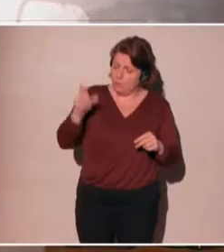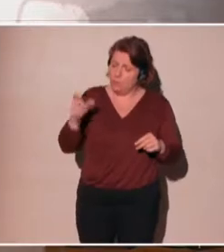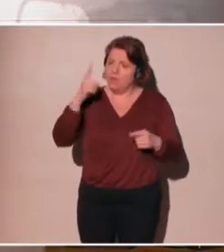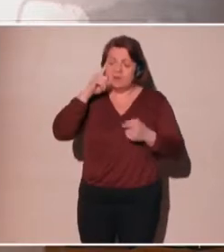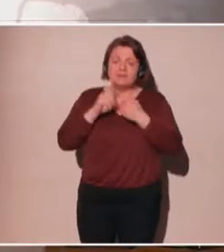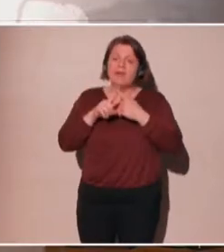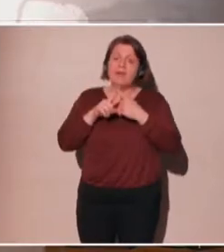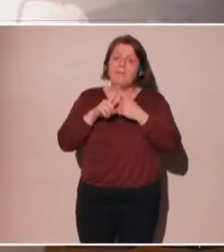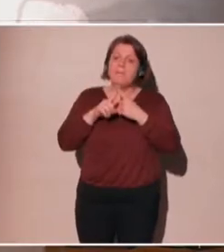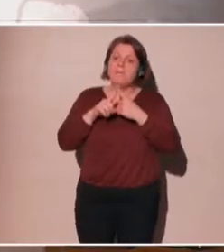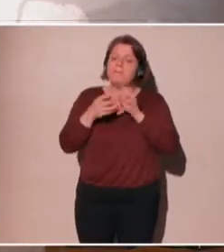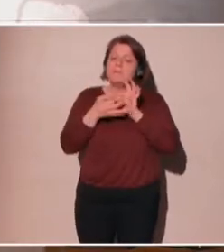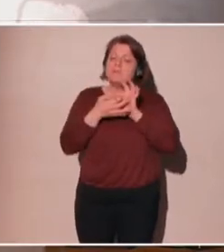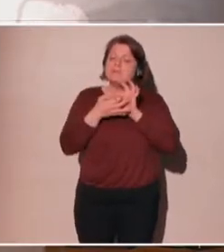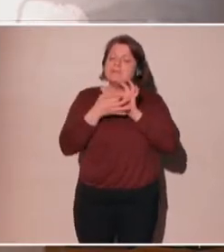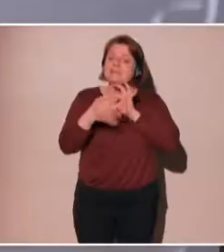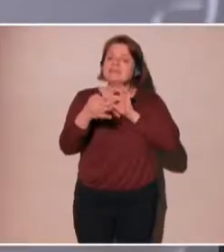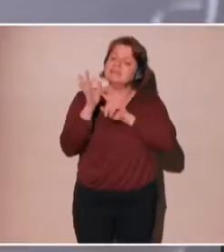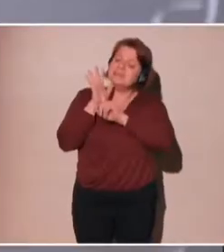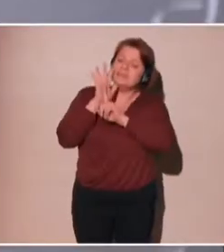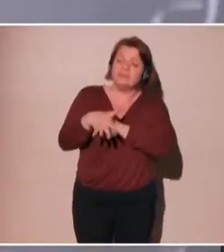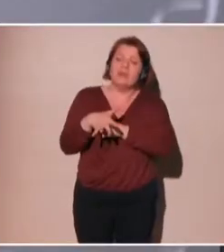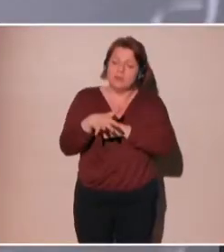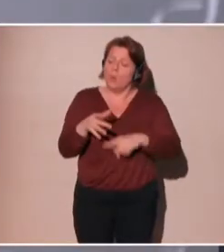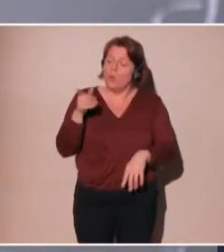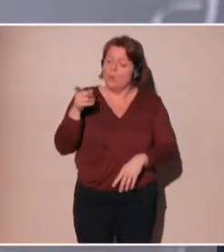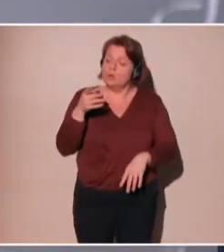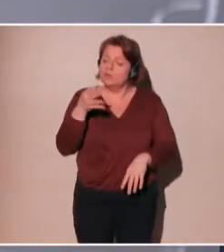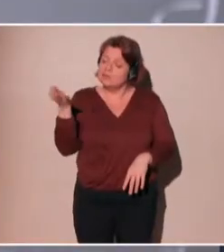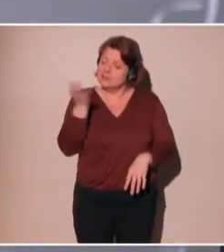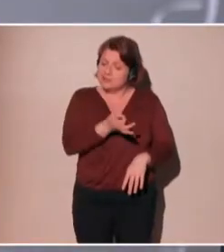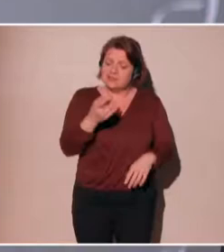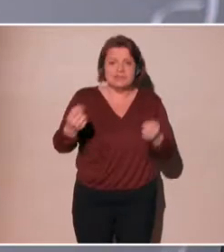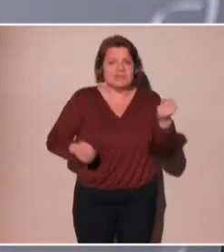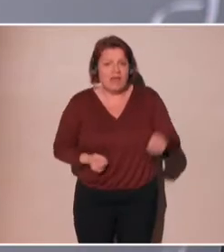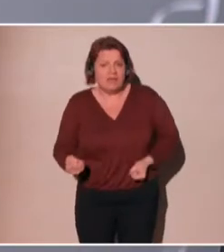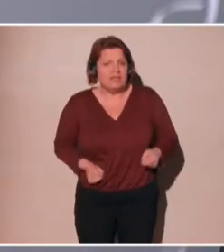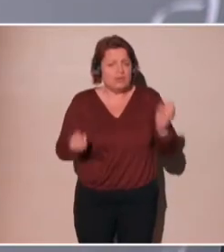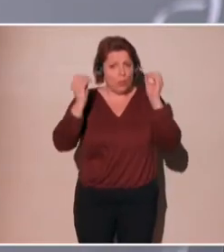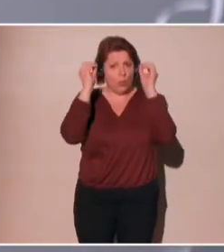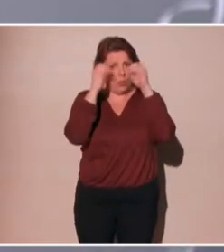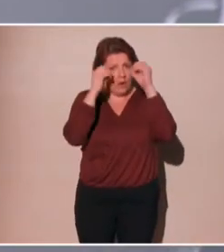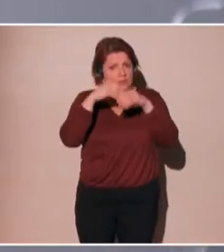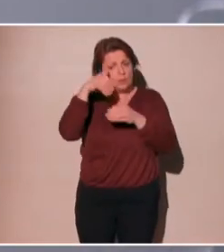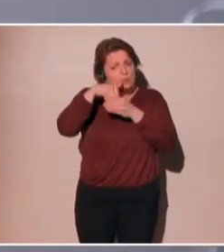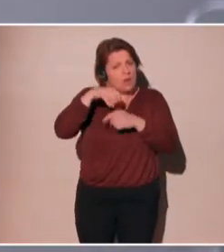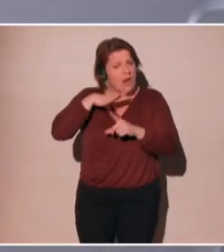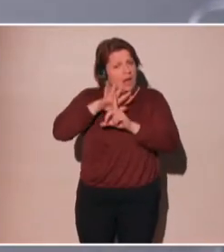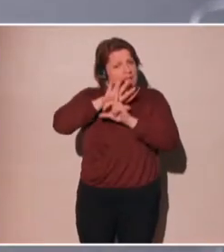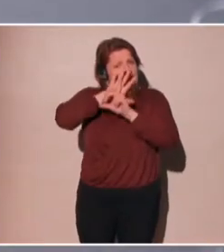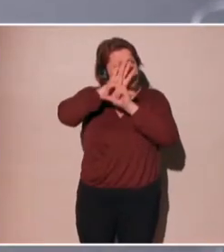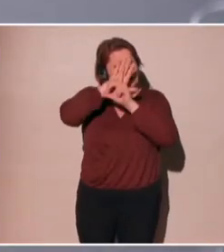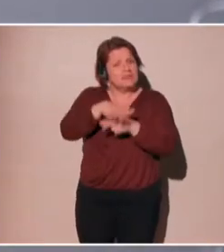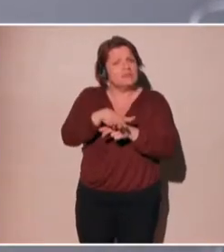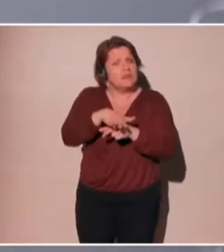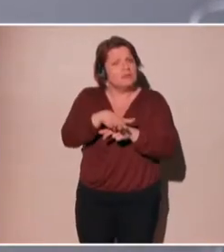Adsense service discriminates racially associated personal names on the web. Do these kinds